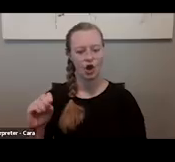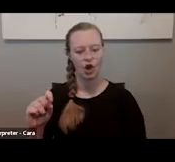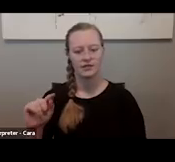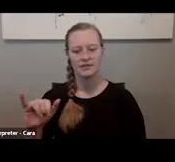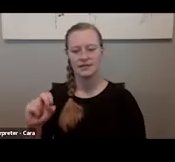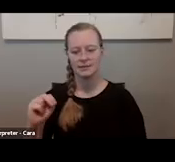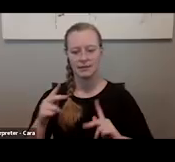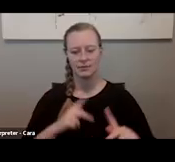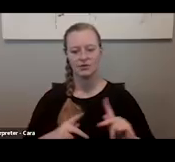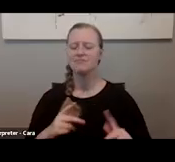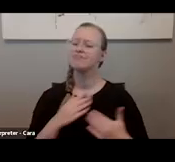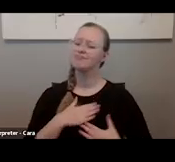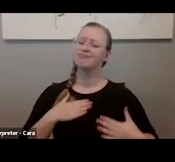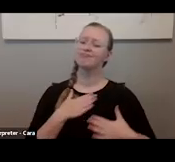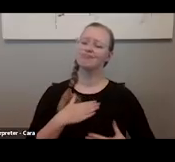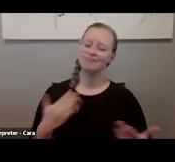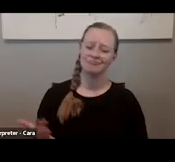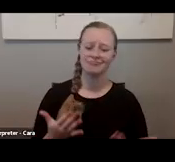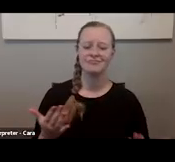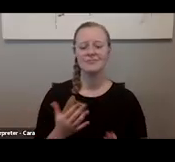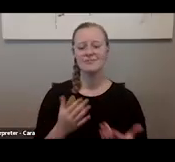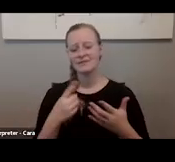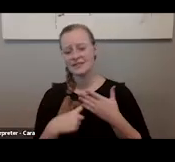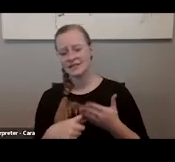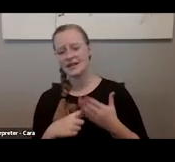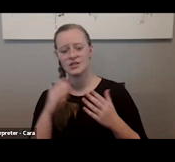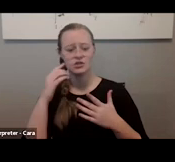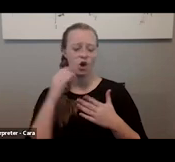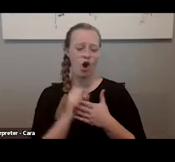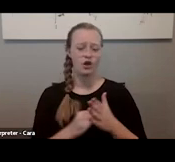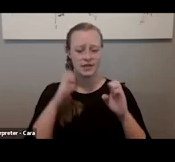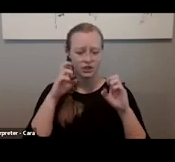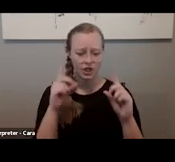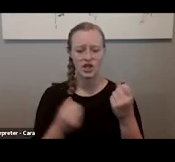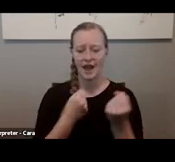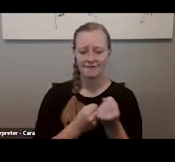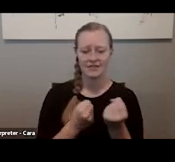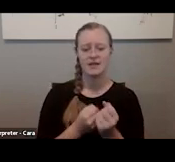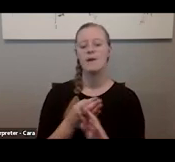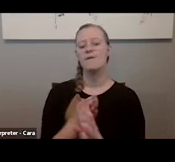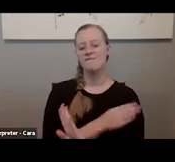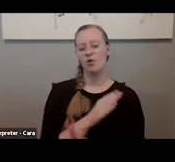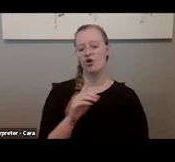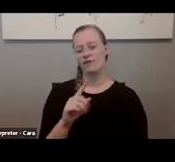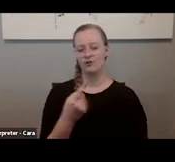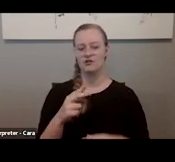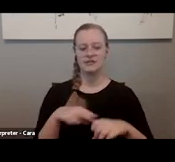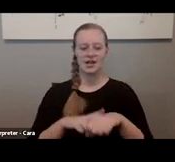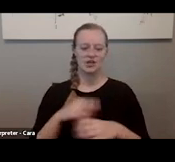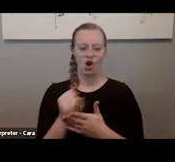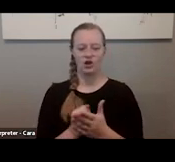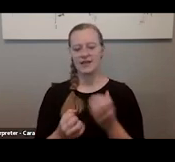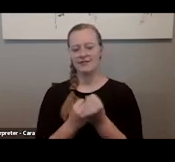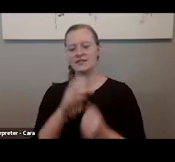with you all today to discuss arts education advocacy ahead of our first National Arts Advocacy Zoom-in week. Today, I'm going to